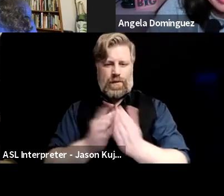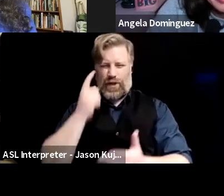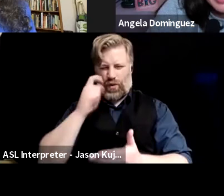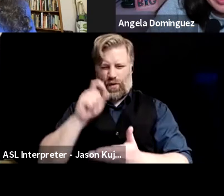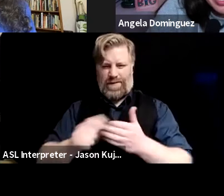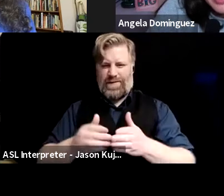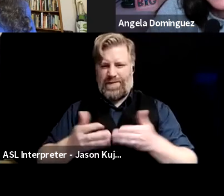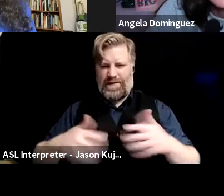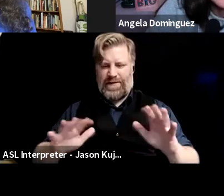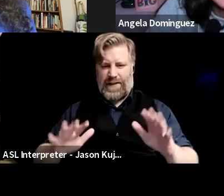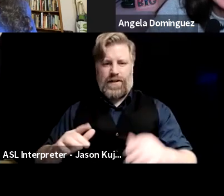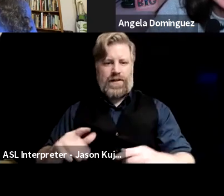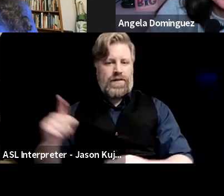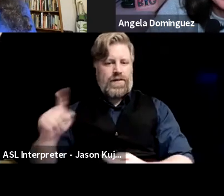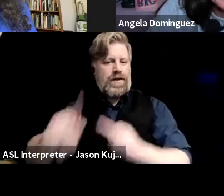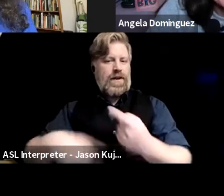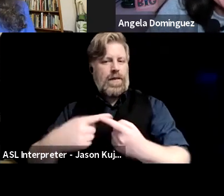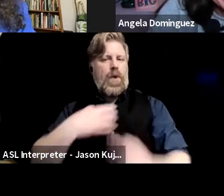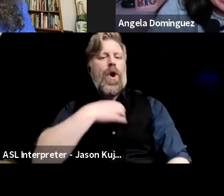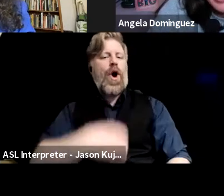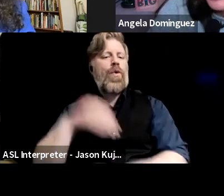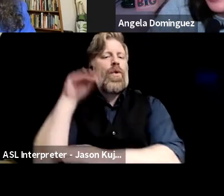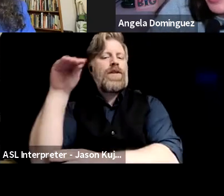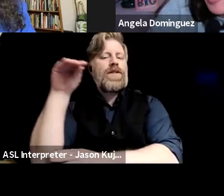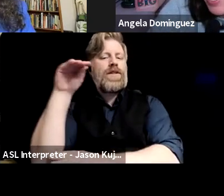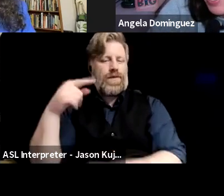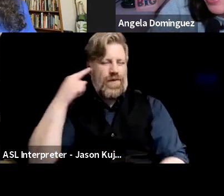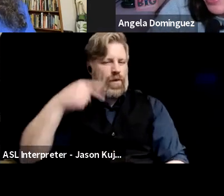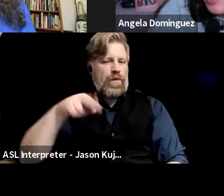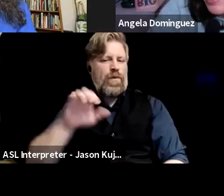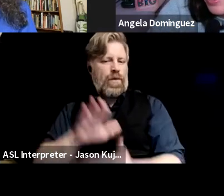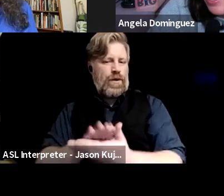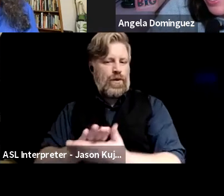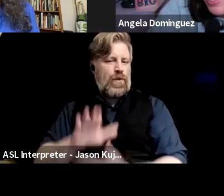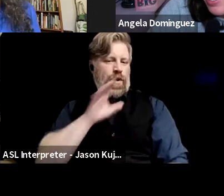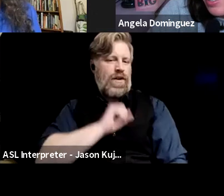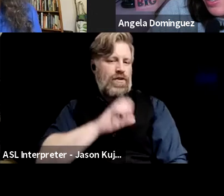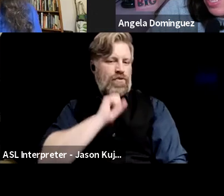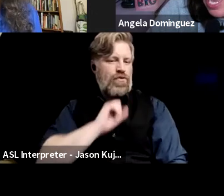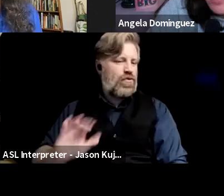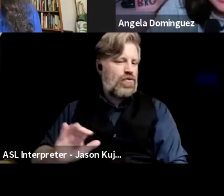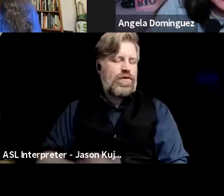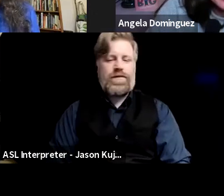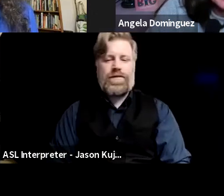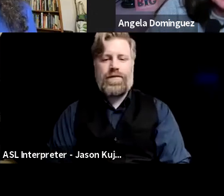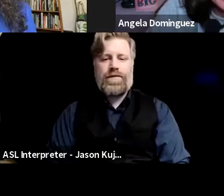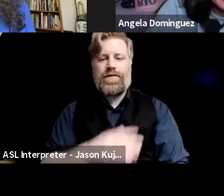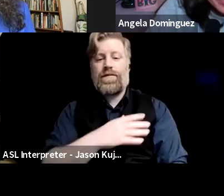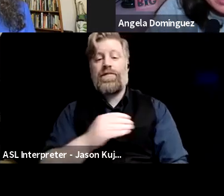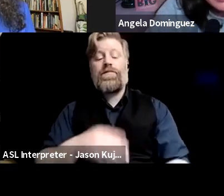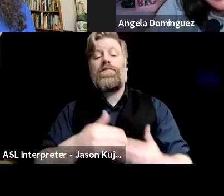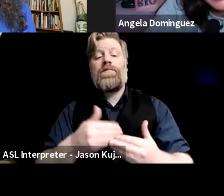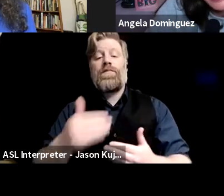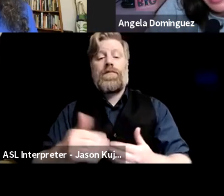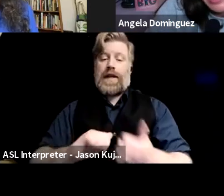dinosaur who's hungry. And so that's more preschool. Um, and the, how are you, or